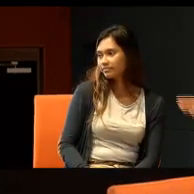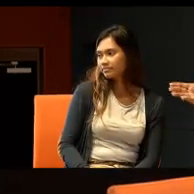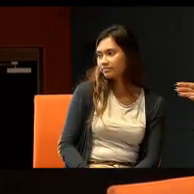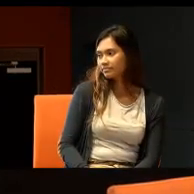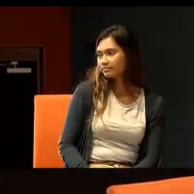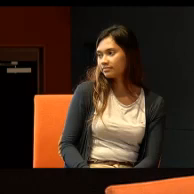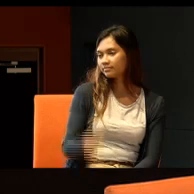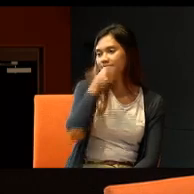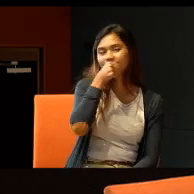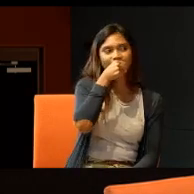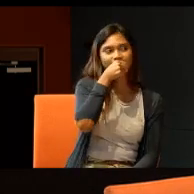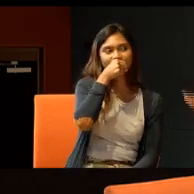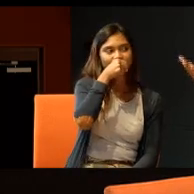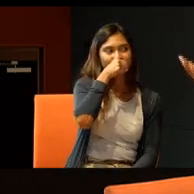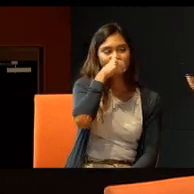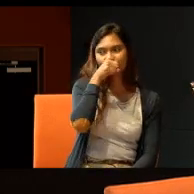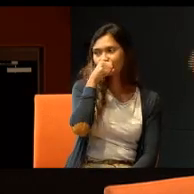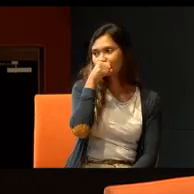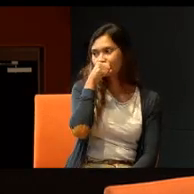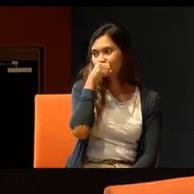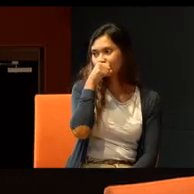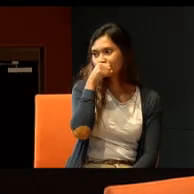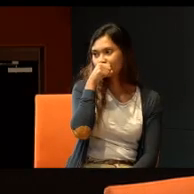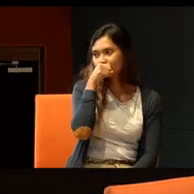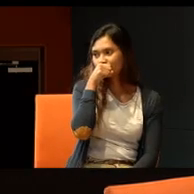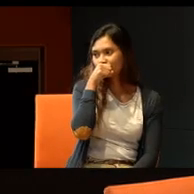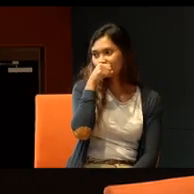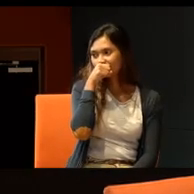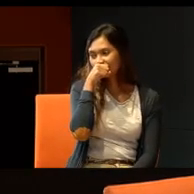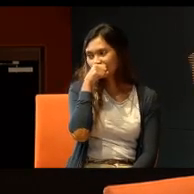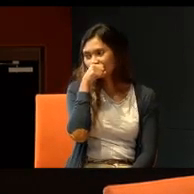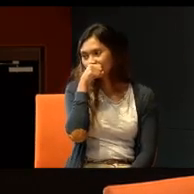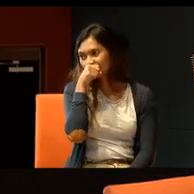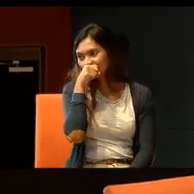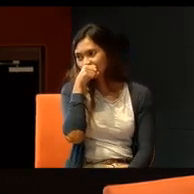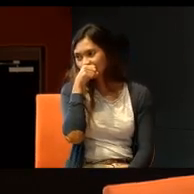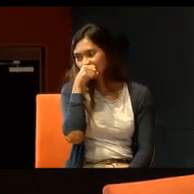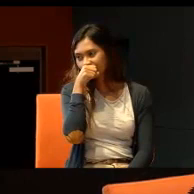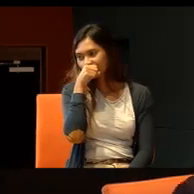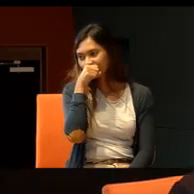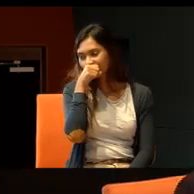Swanim, your mic is here. You can face, all of us. You can keep, rounding.